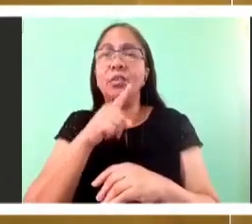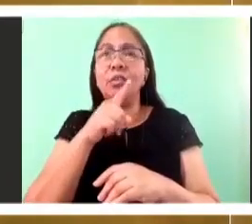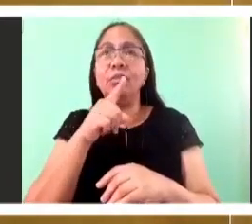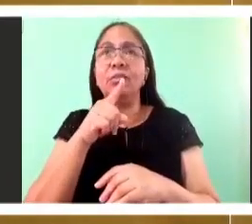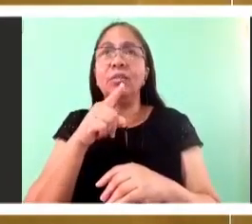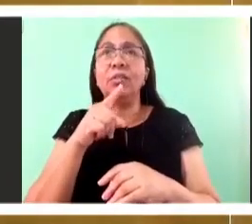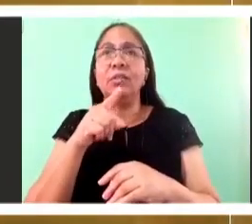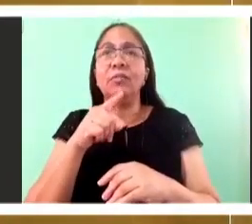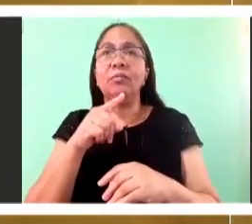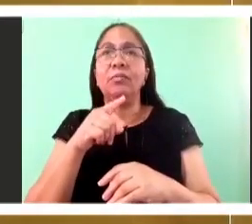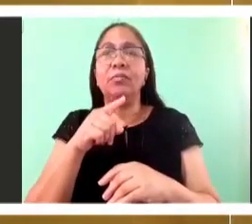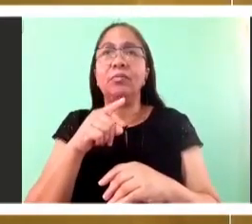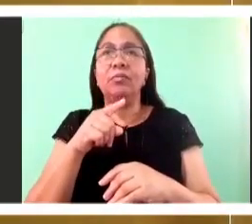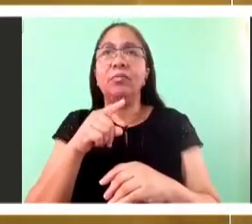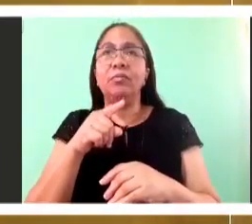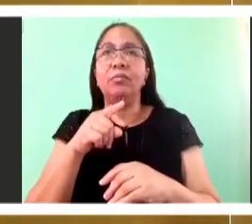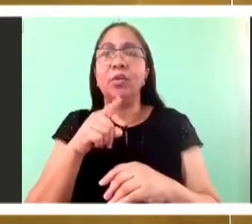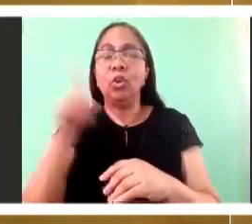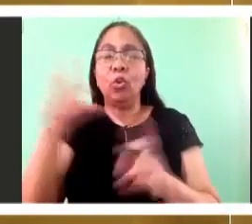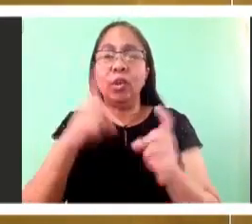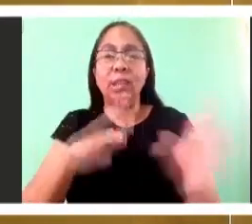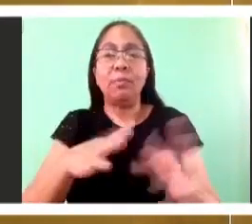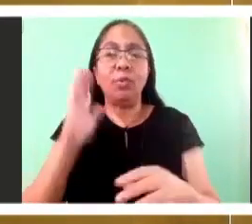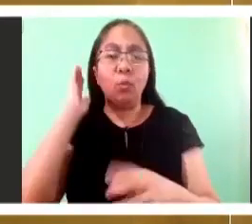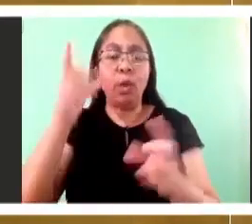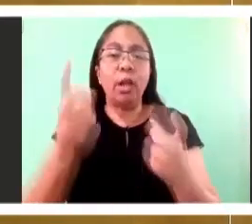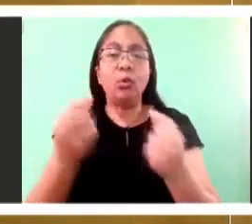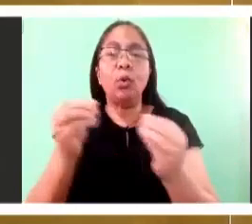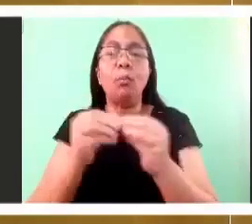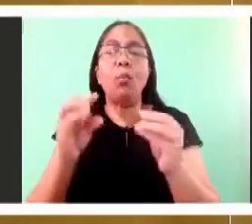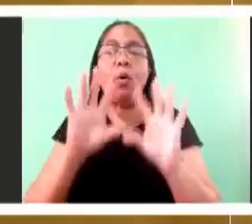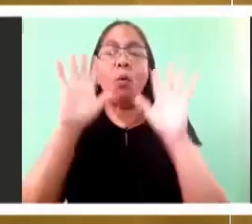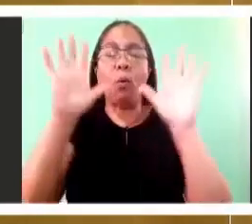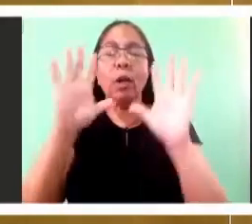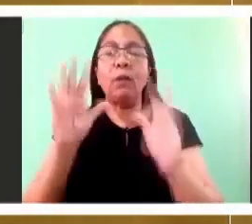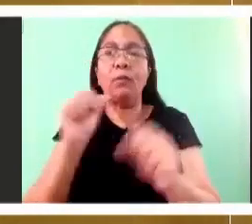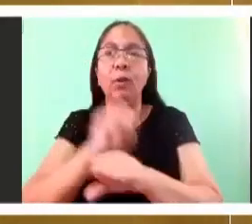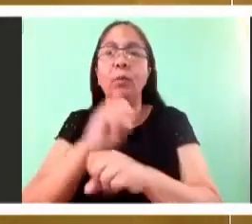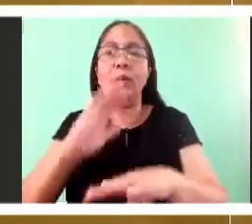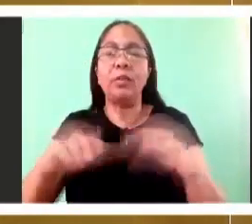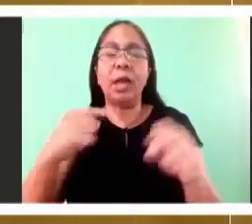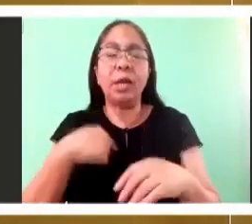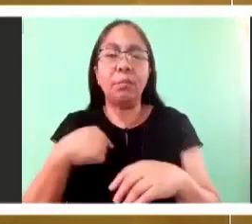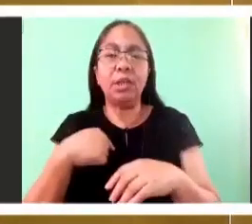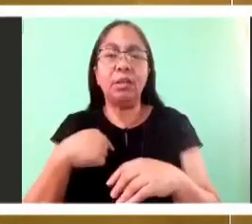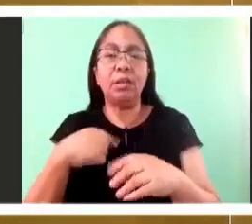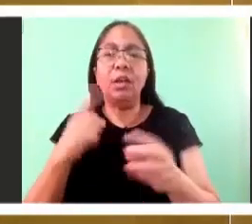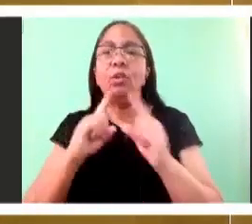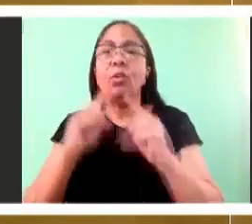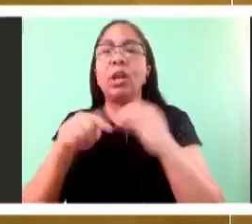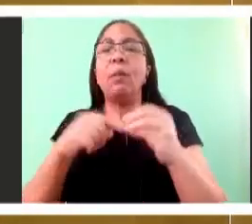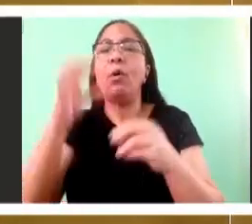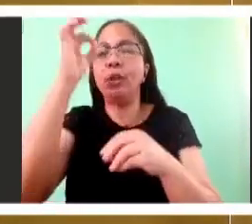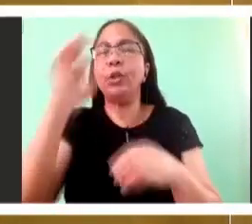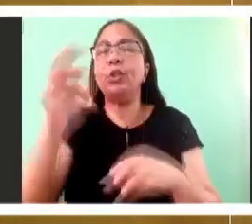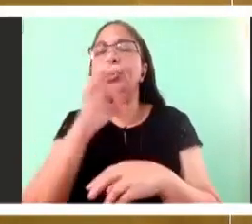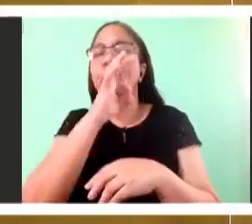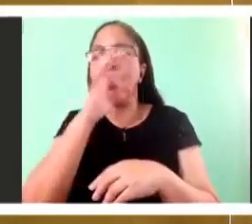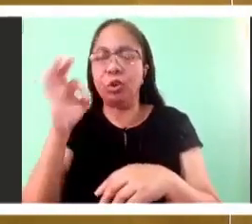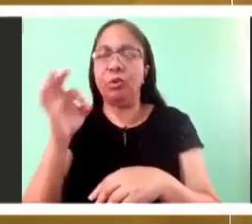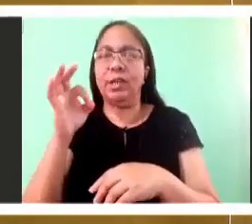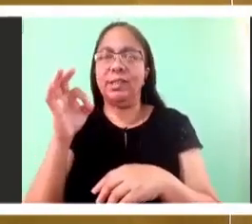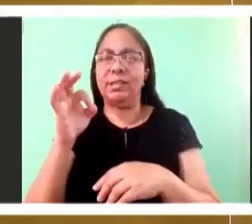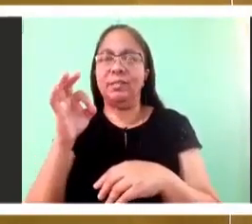real and tangible sense it makes him present and when we receive the Eucharist brothers and sisters we are not just